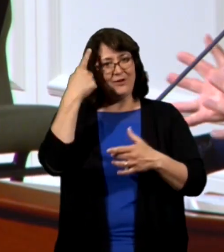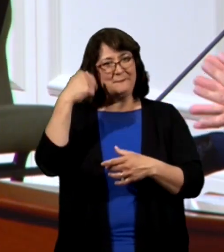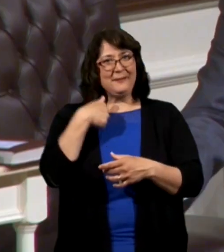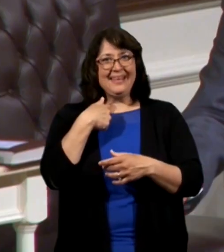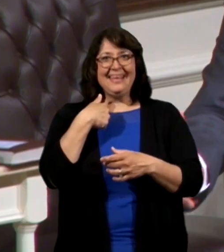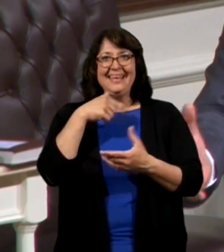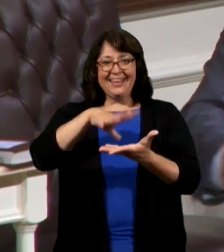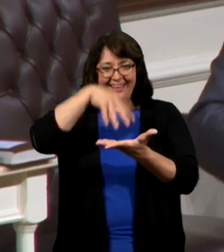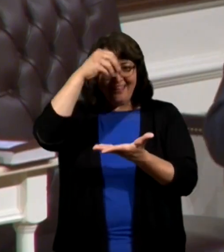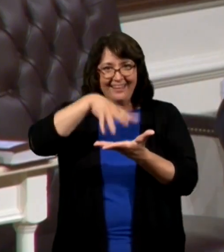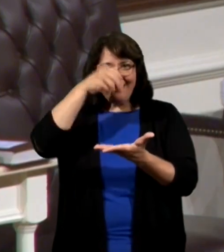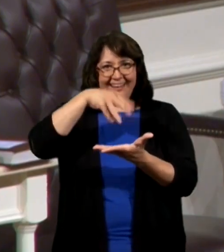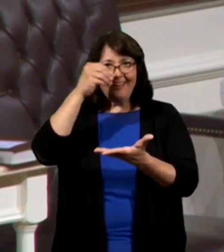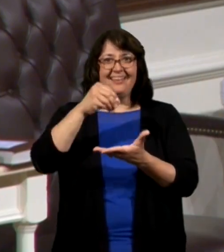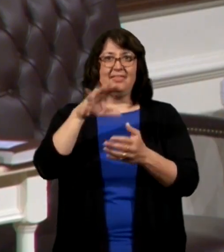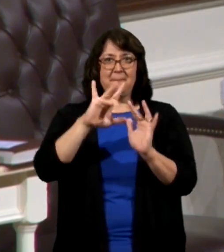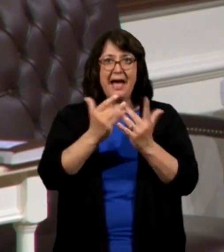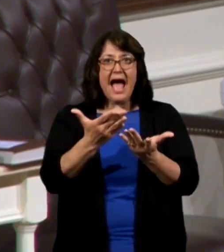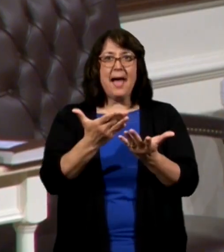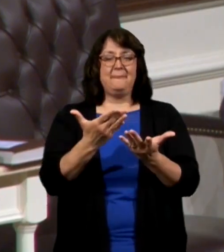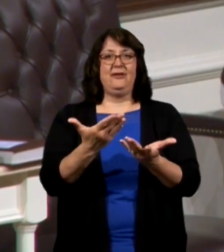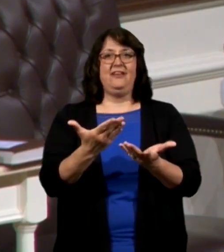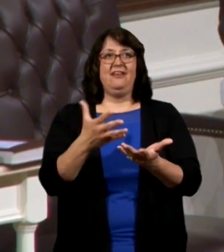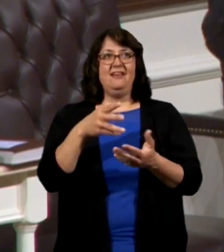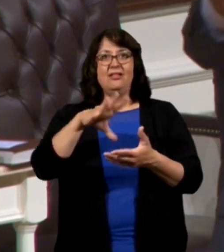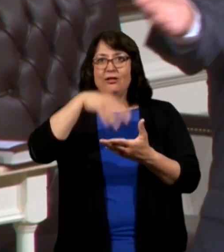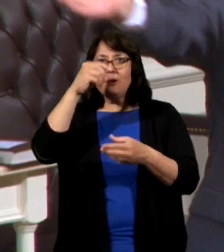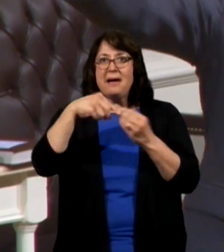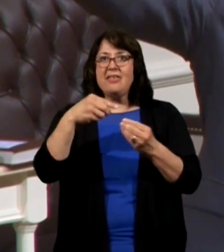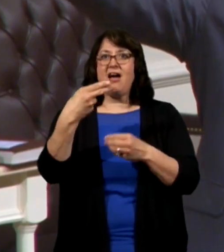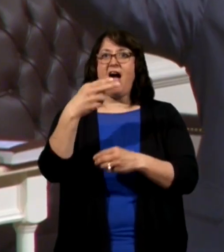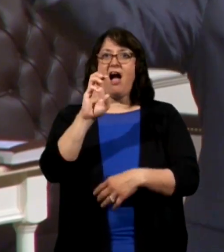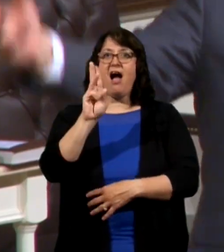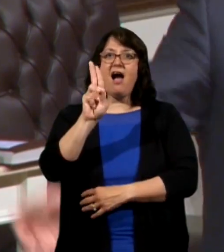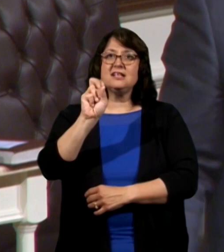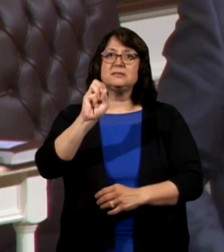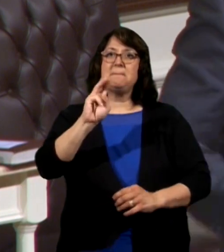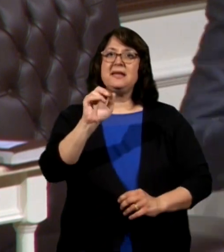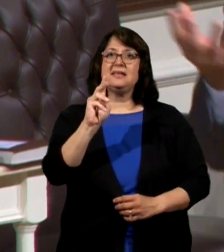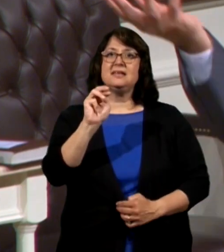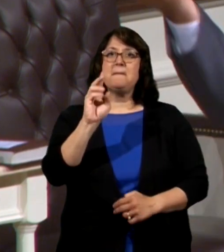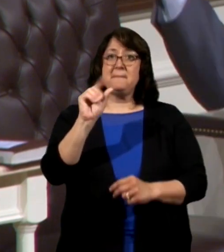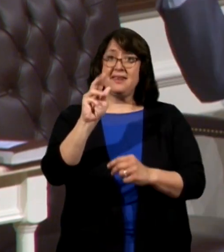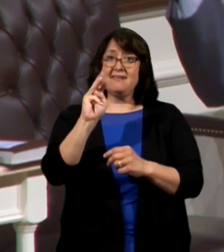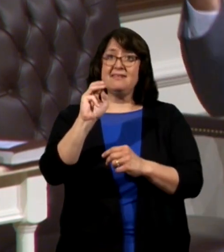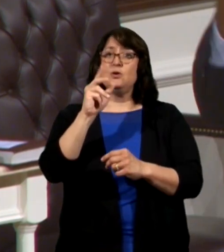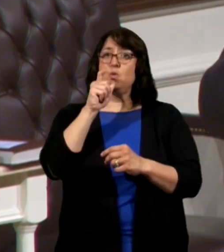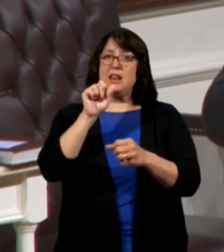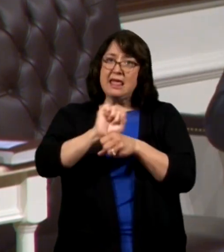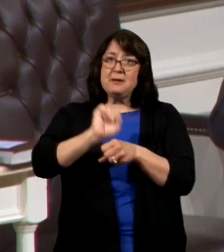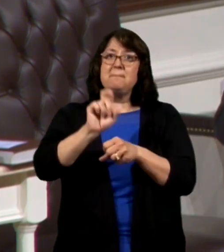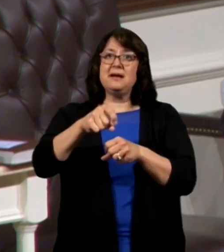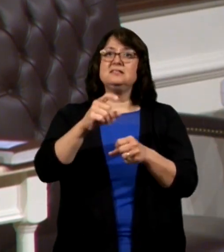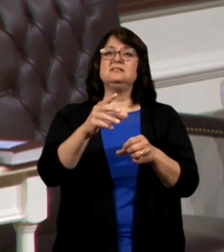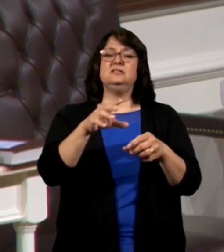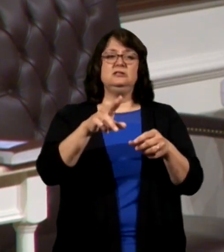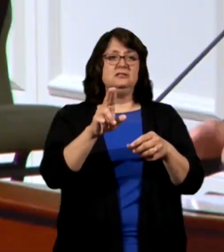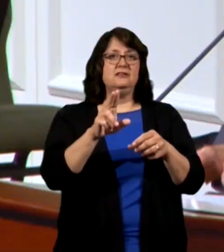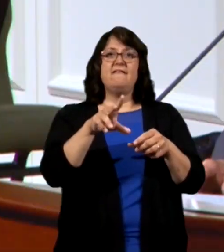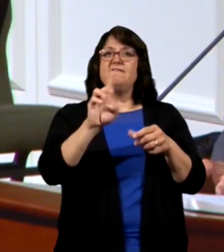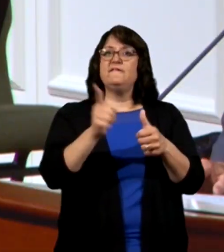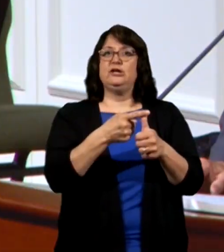feast in the Bible on The husbandman that laboreth must be first partaker of the fruits. Or